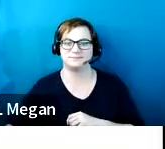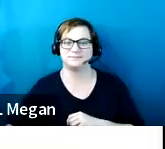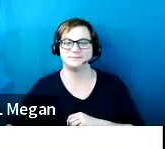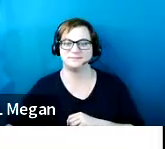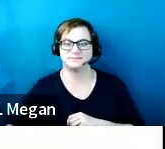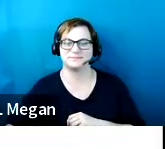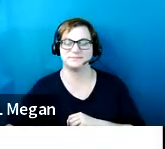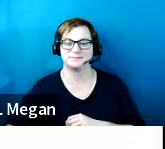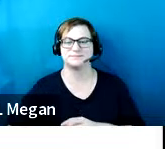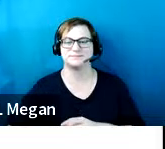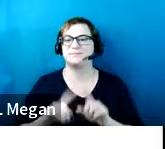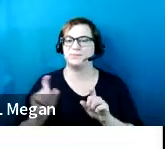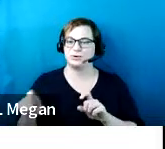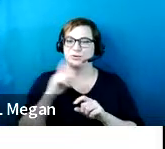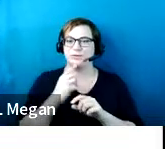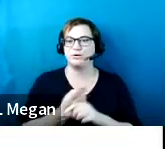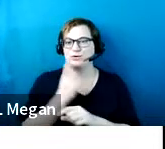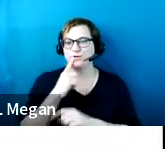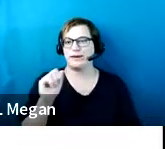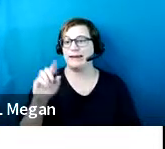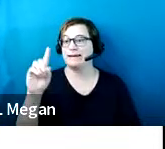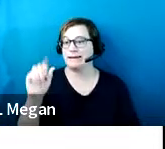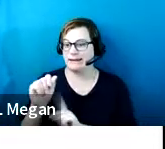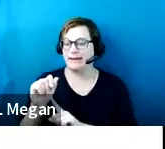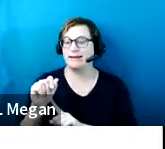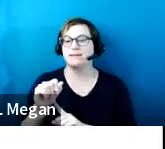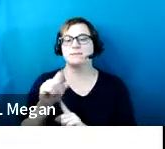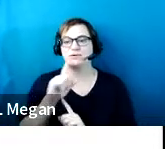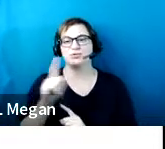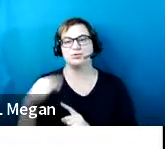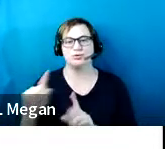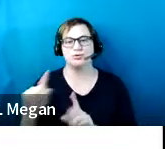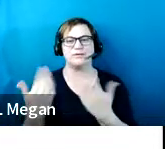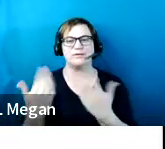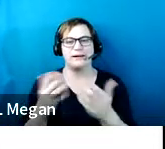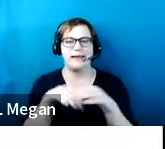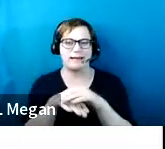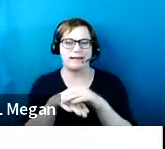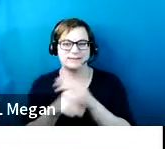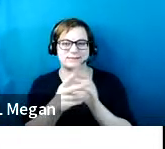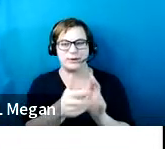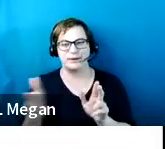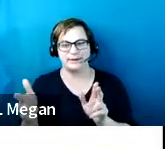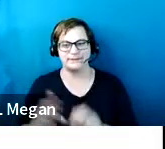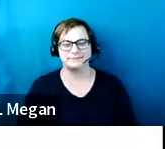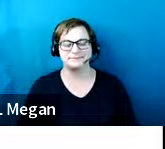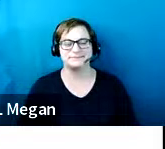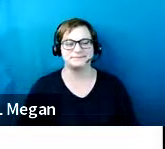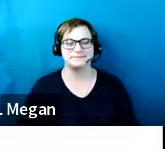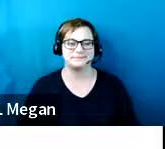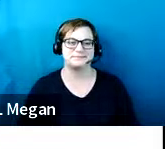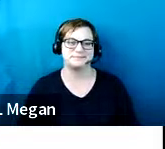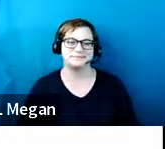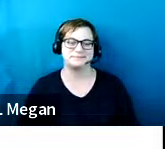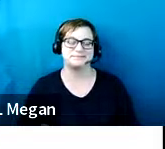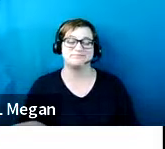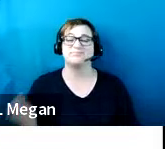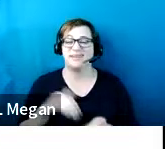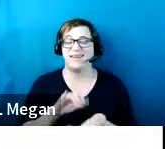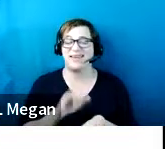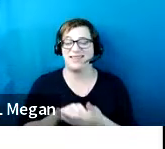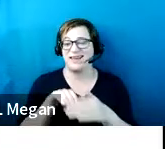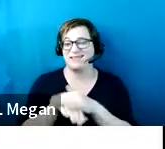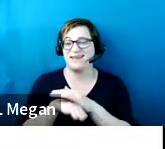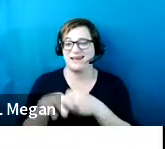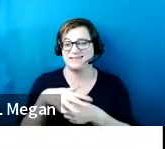ADA to ensure that you are providing accessible parking. And again, the access aisle must